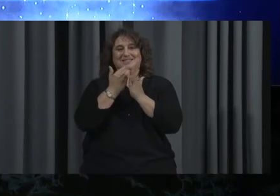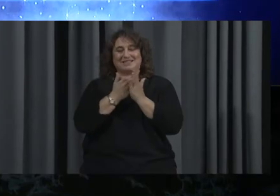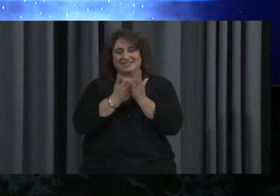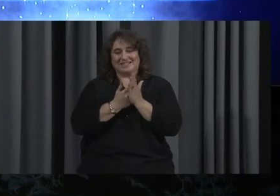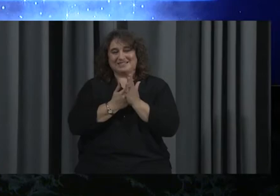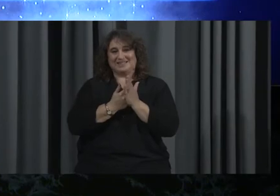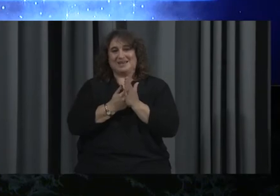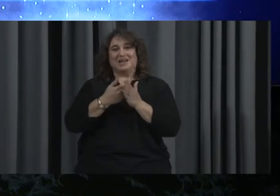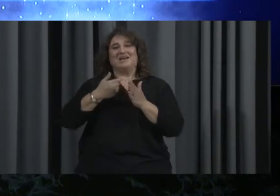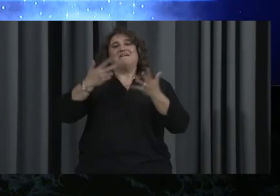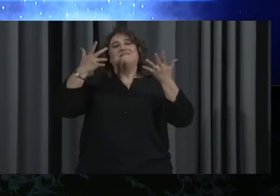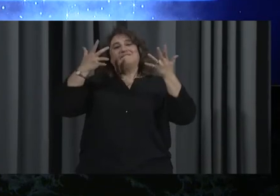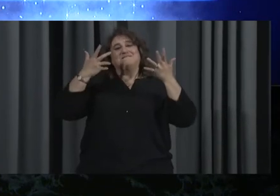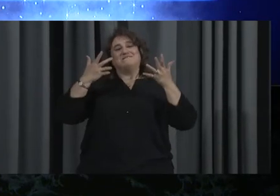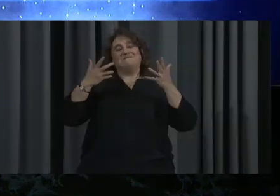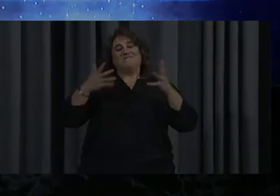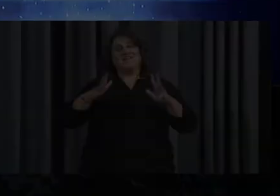else for you. So until next time, take care. Bye.